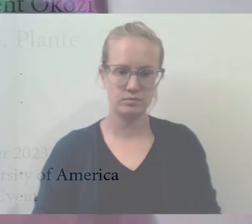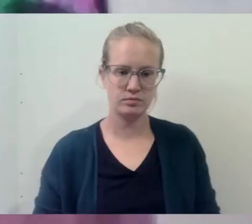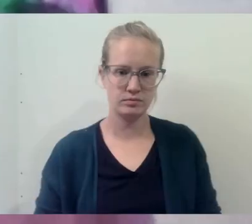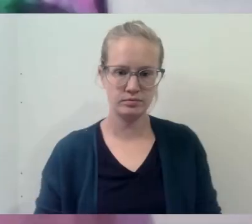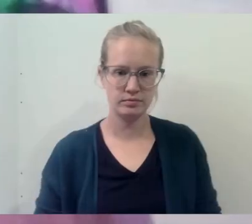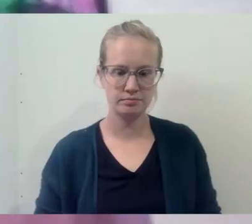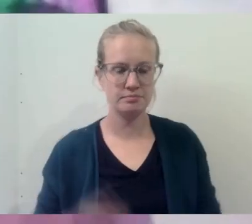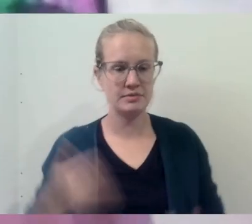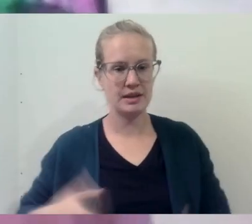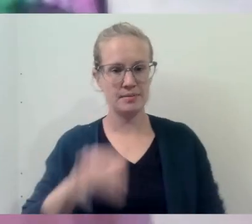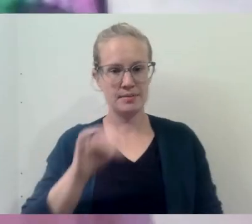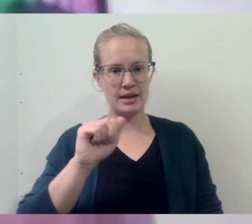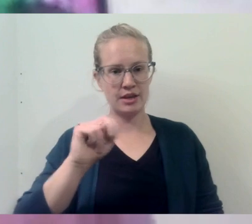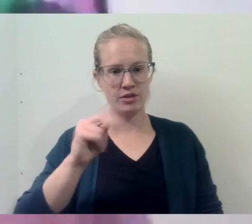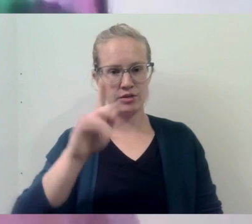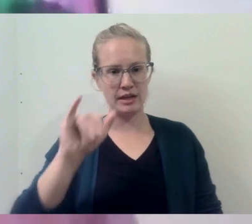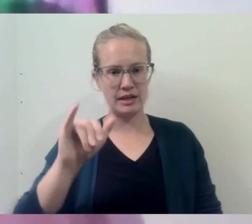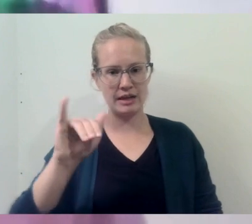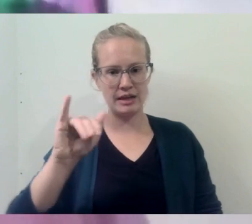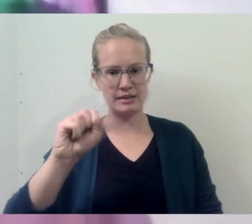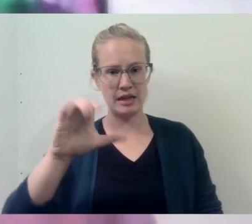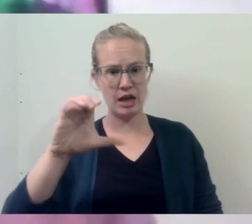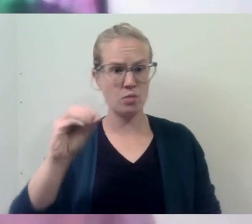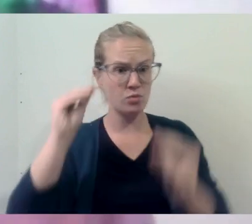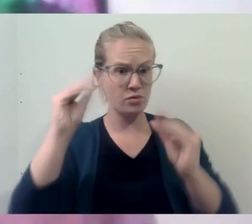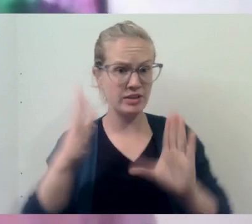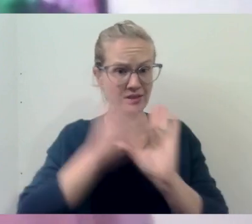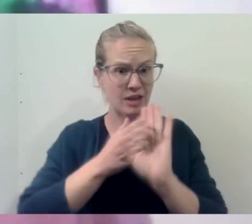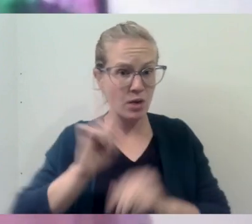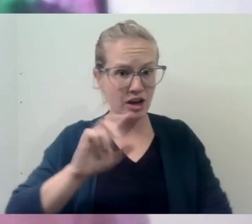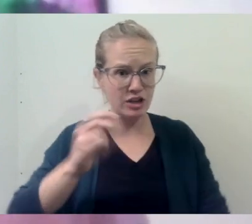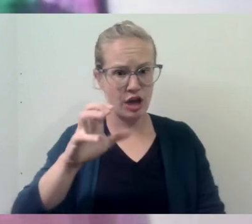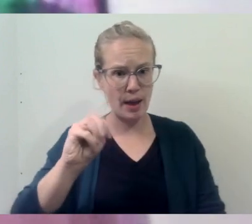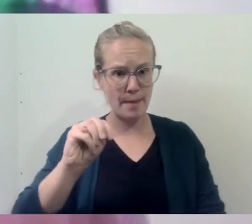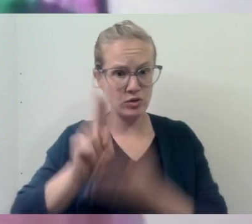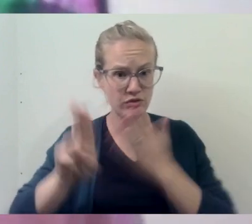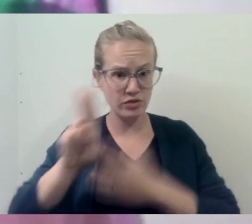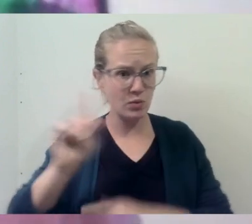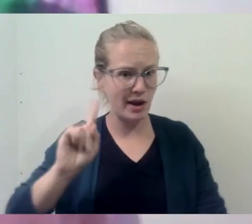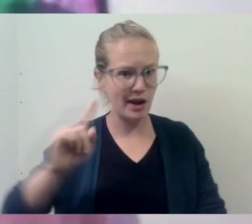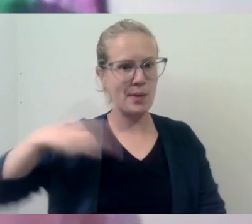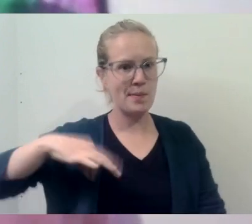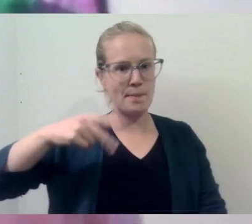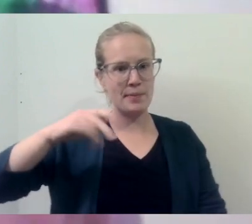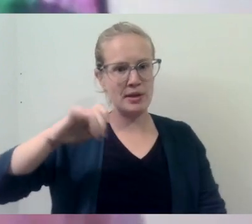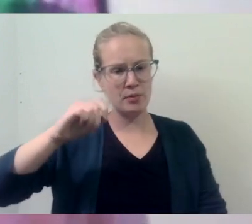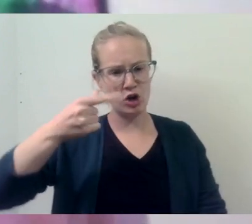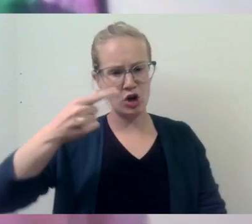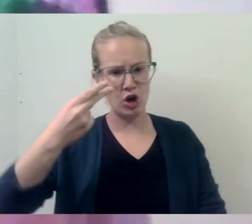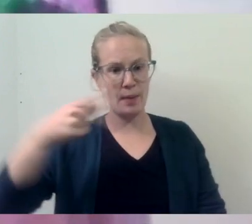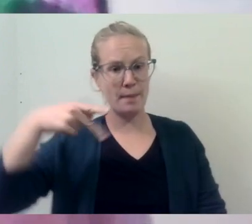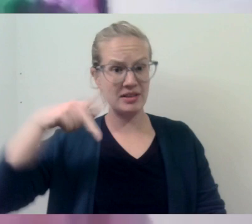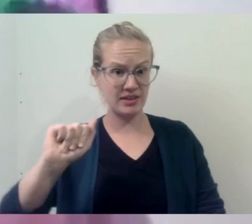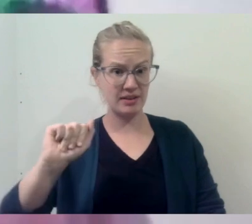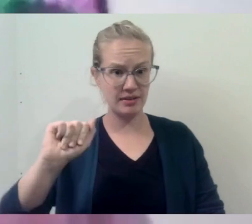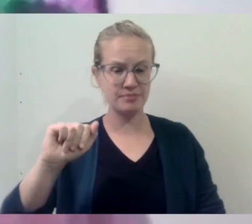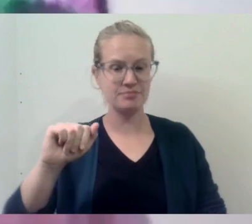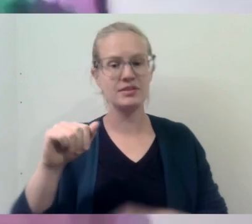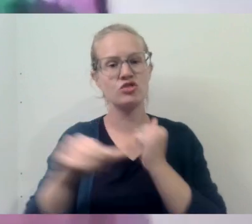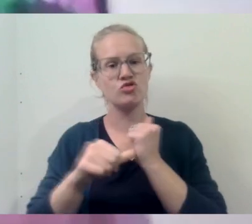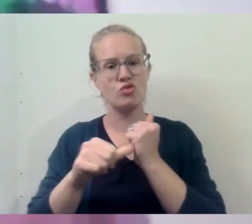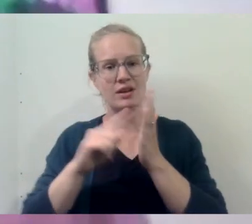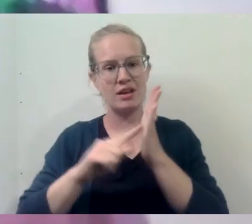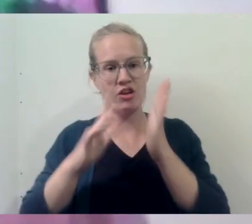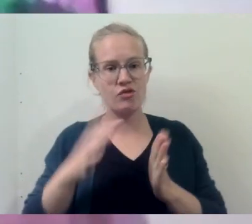I'm Anthony Iseco. I'm a professor of psychology at Chatham University in Pittsburgh, Pennsylvania, associate